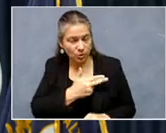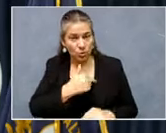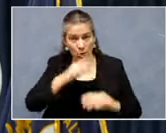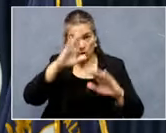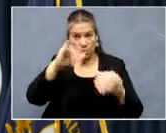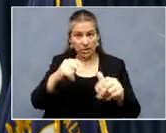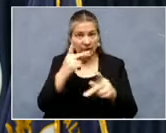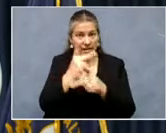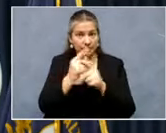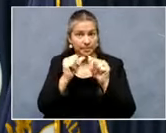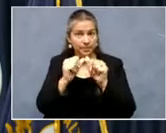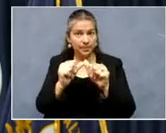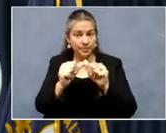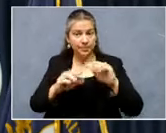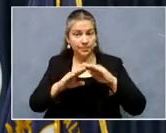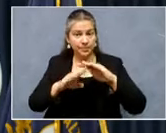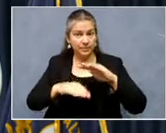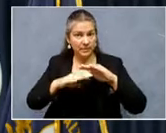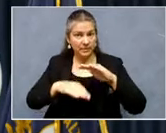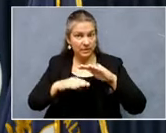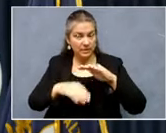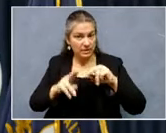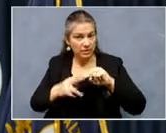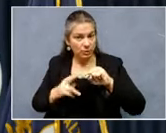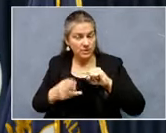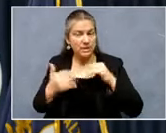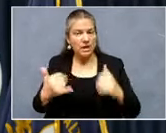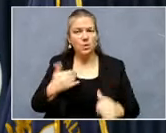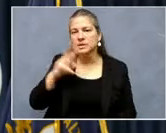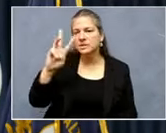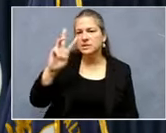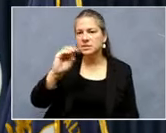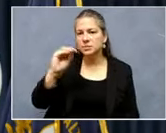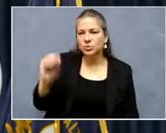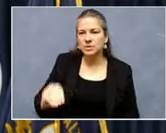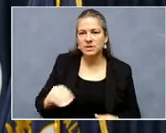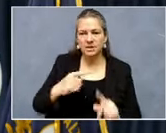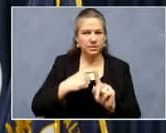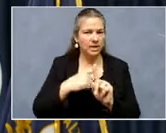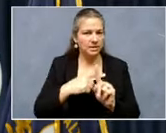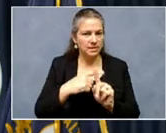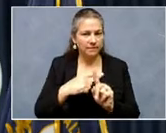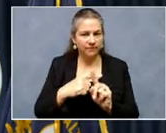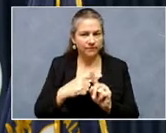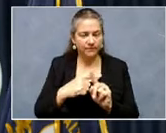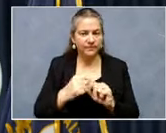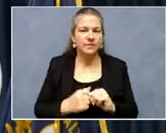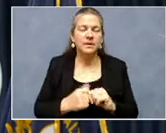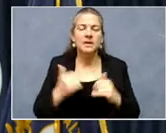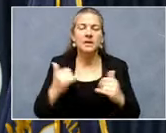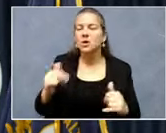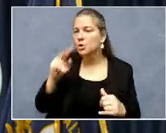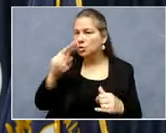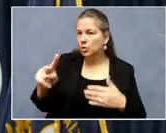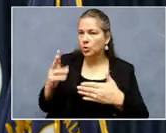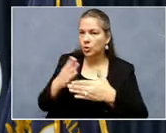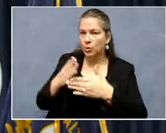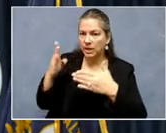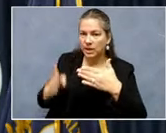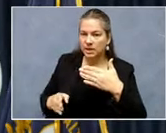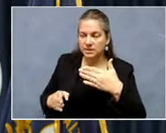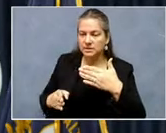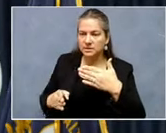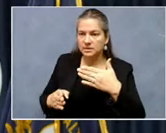now under 6% on our positivity rate. So let's start with the numbers from the weekend on